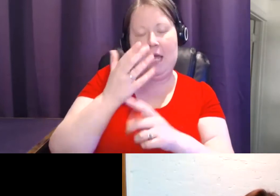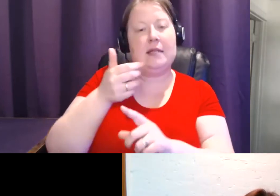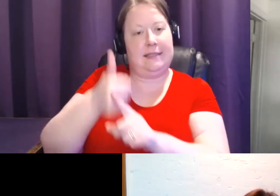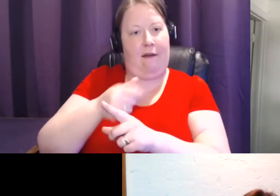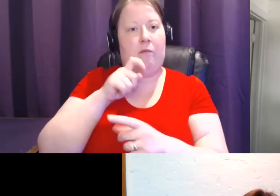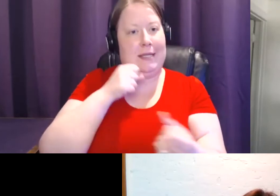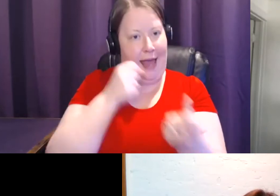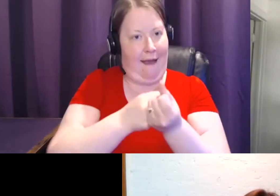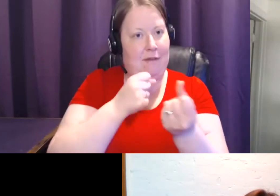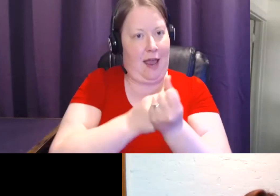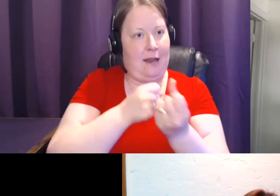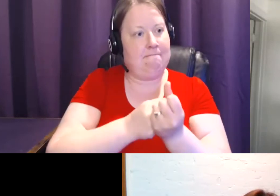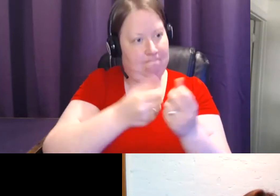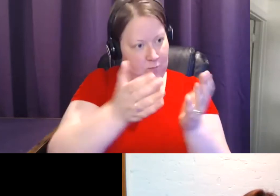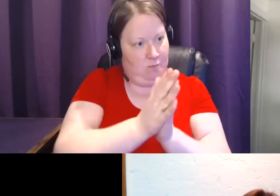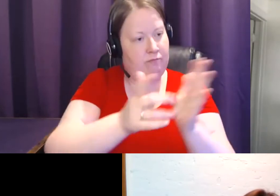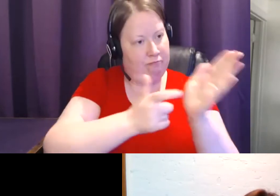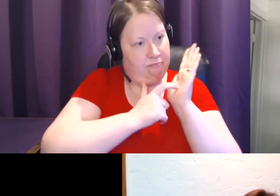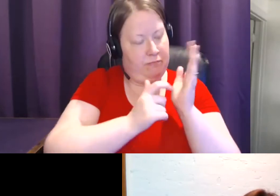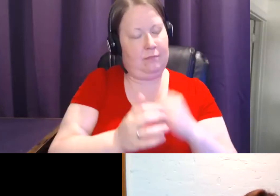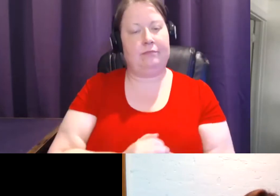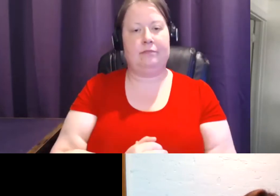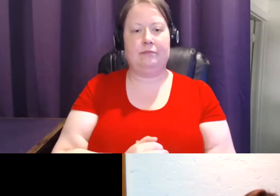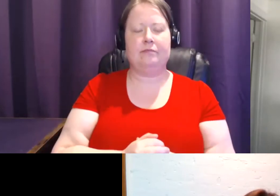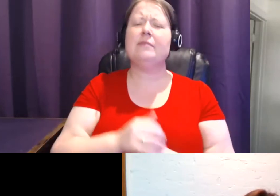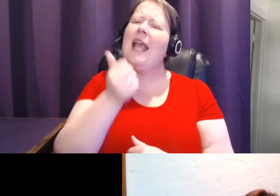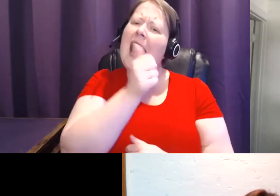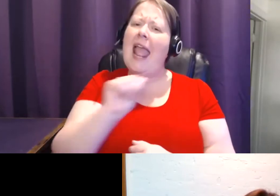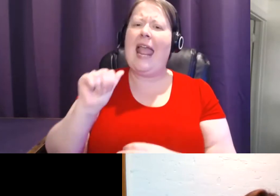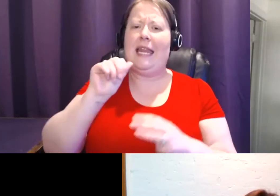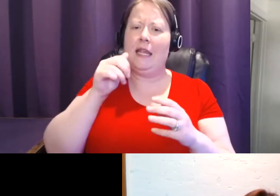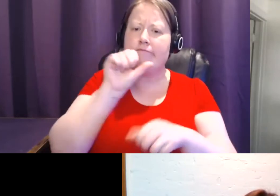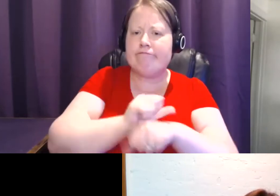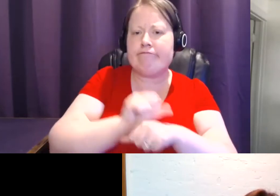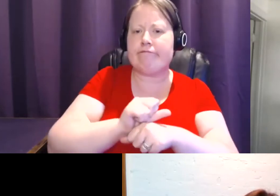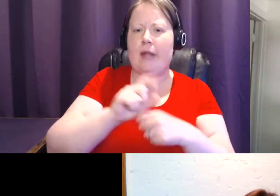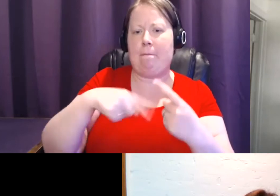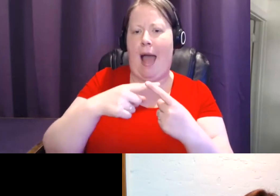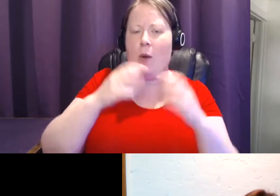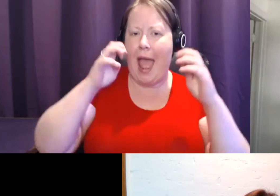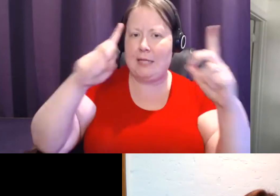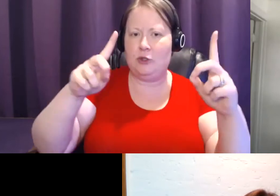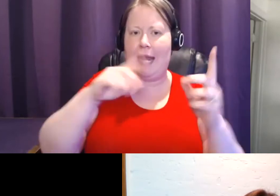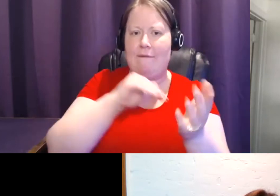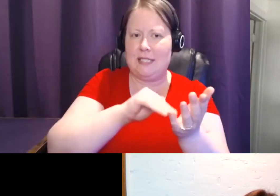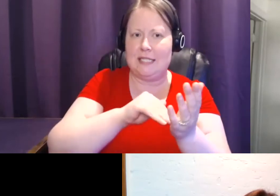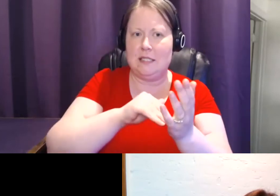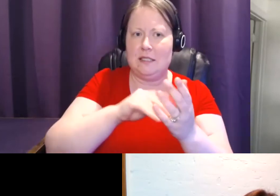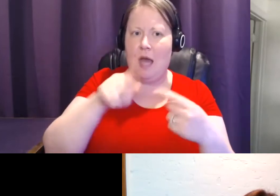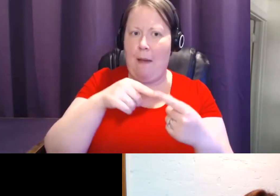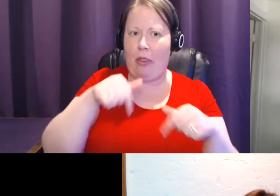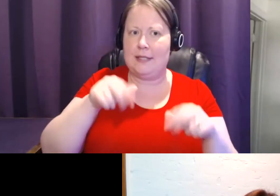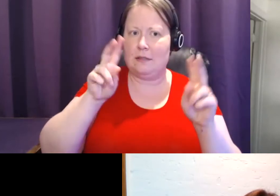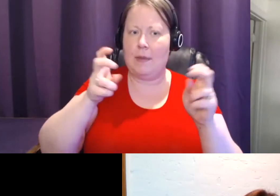Dr. Rem, are there any concerted efforts around educating physicians with breast about that breast density? And if so, is it by